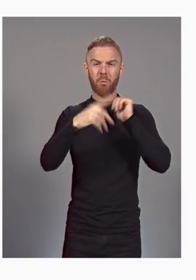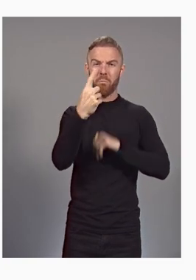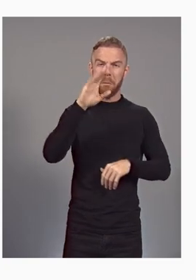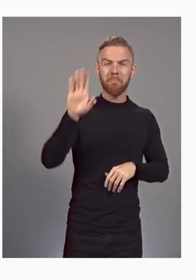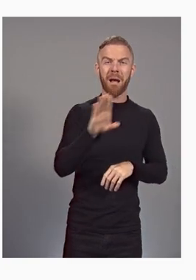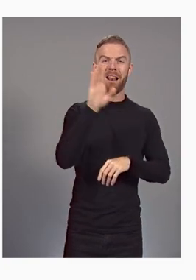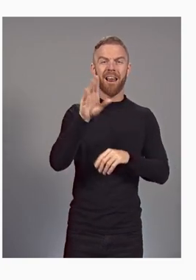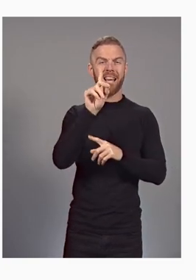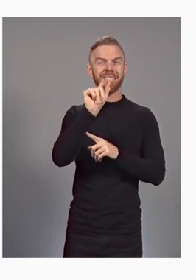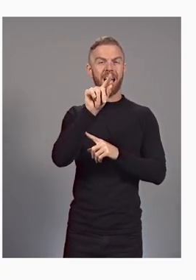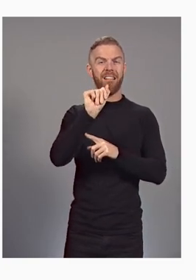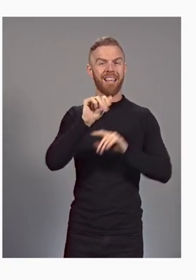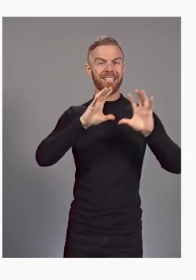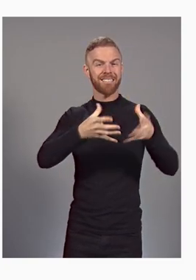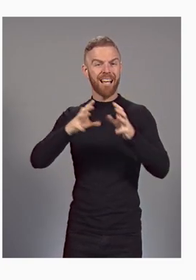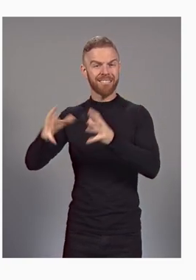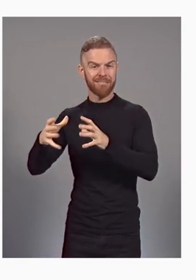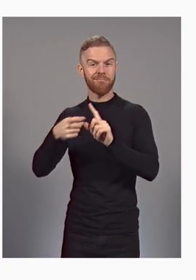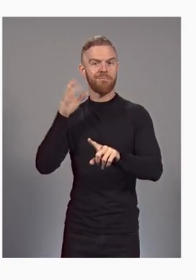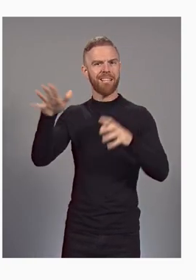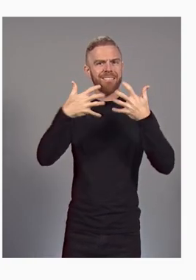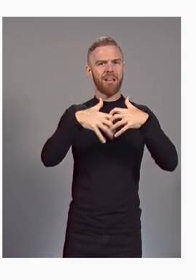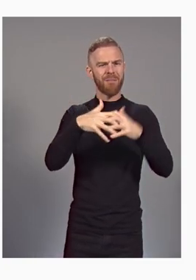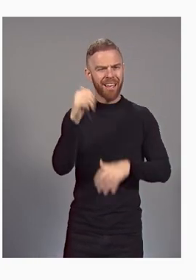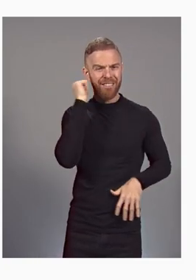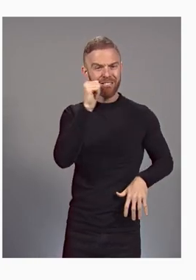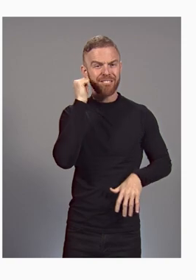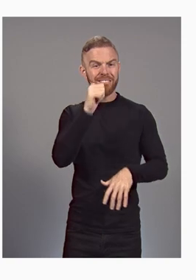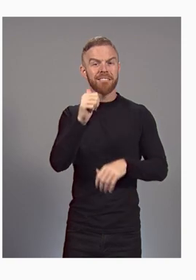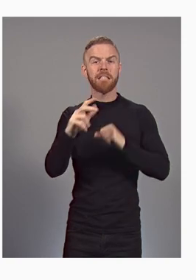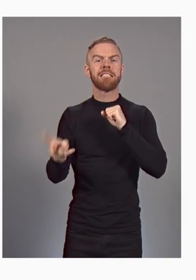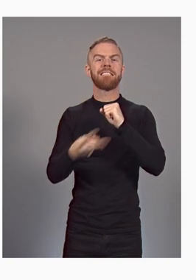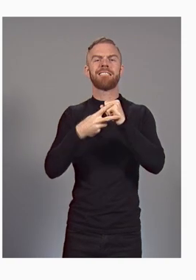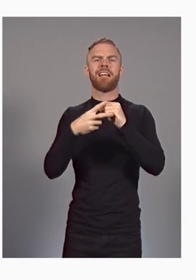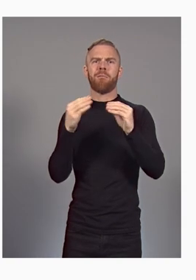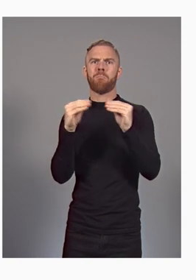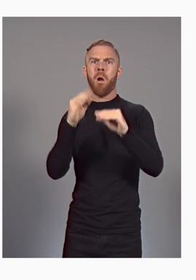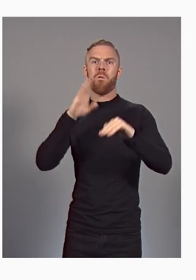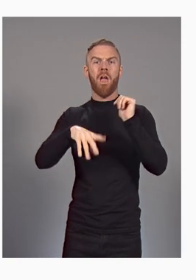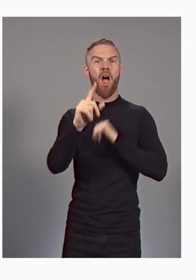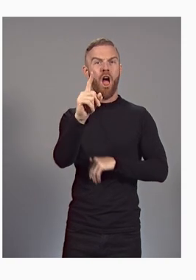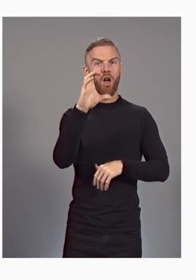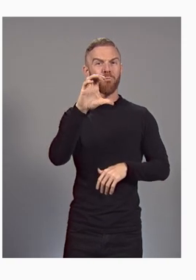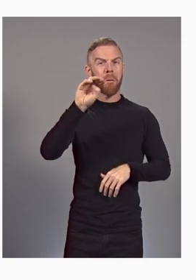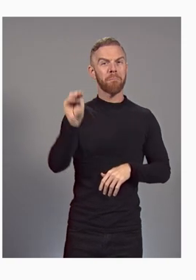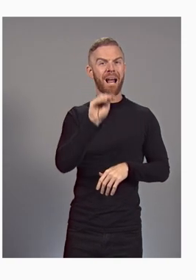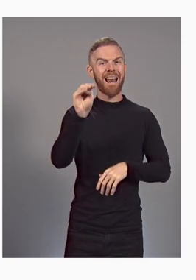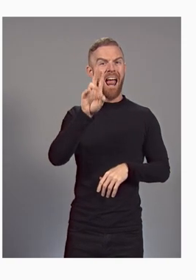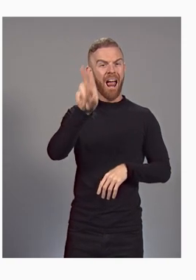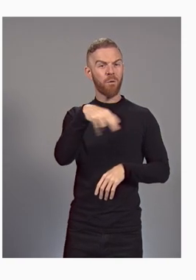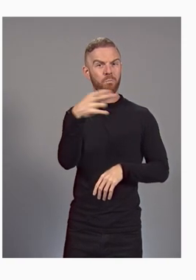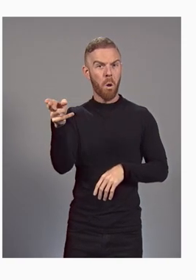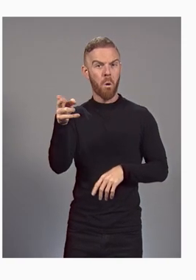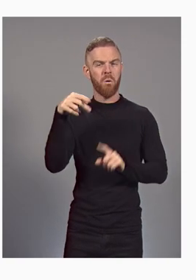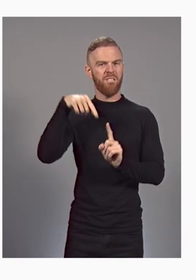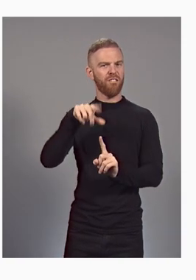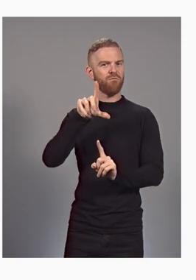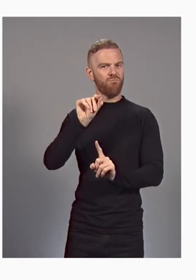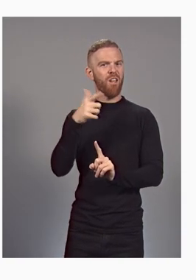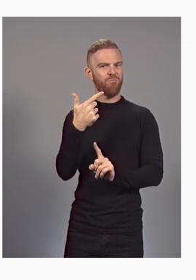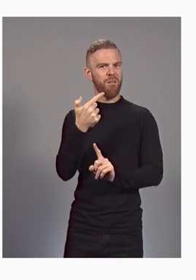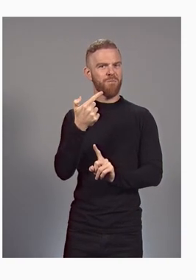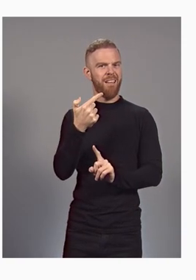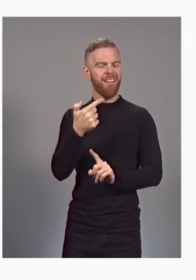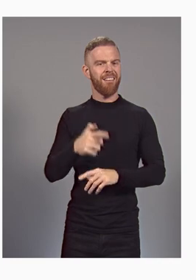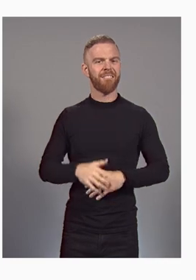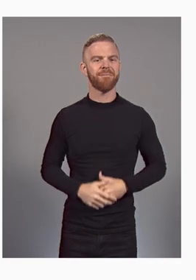data sets from their factories every single day, saving more than 100 million euros in 2021